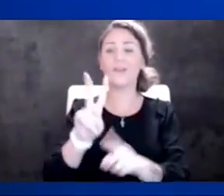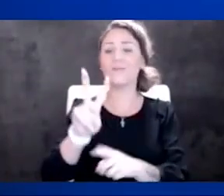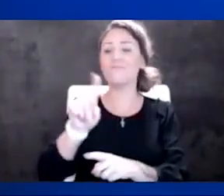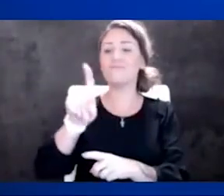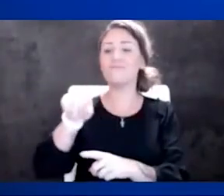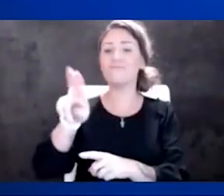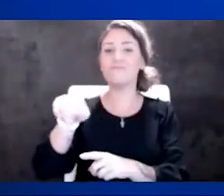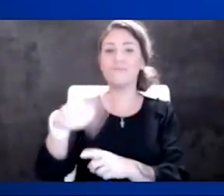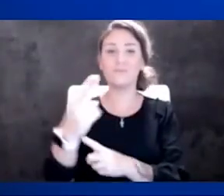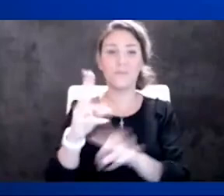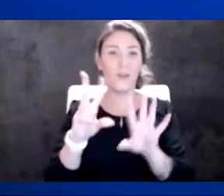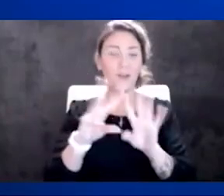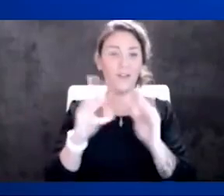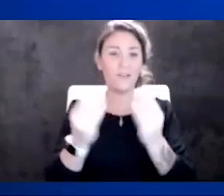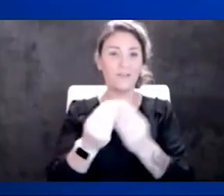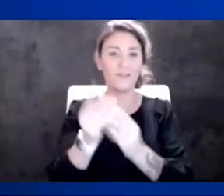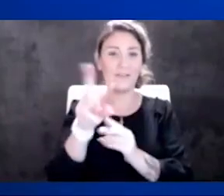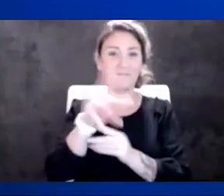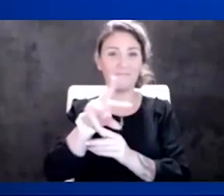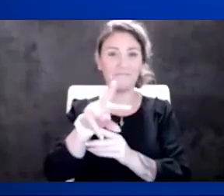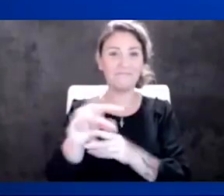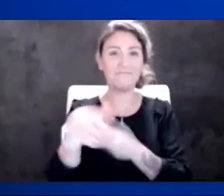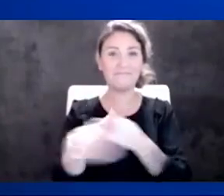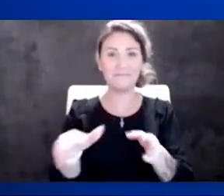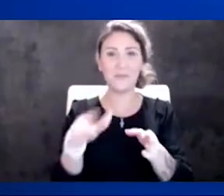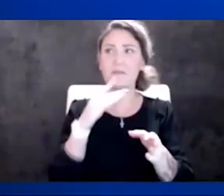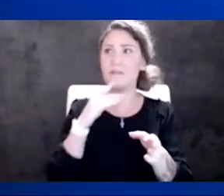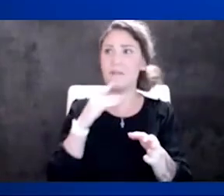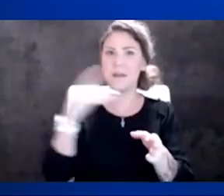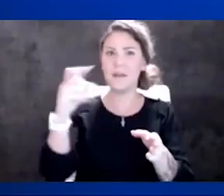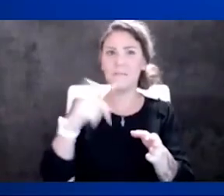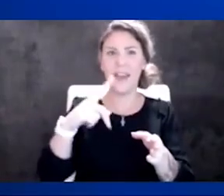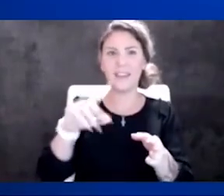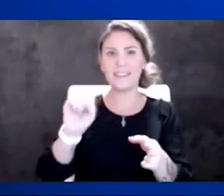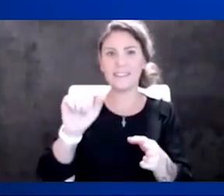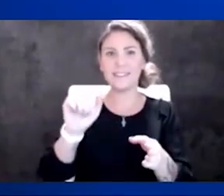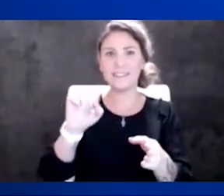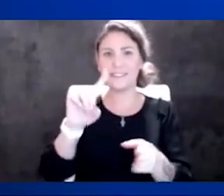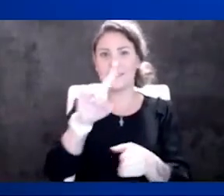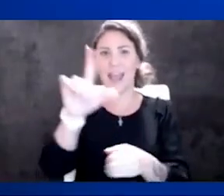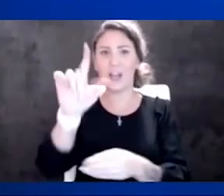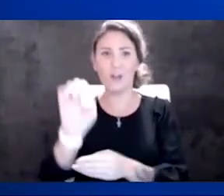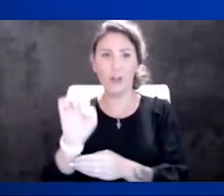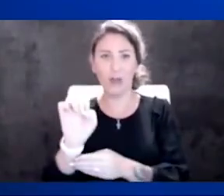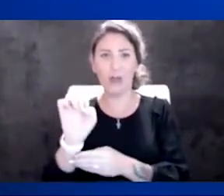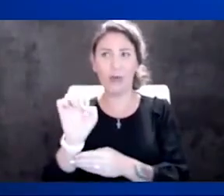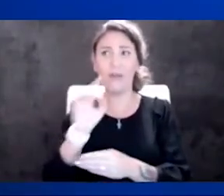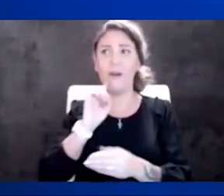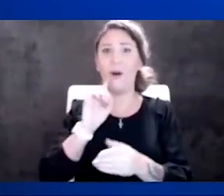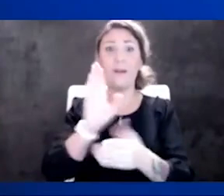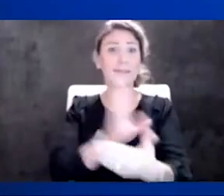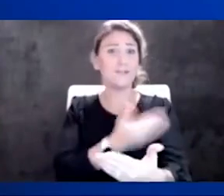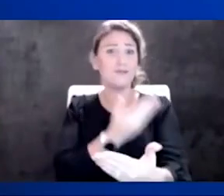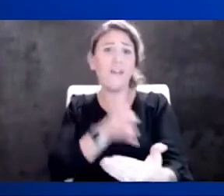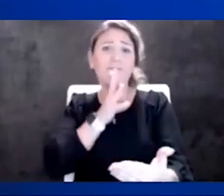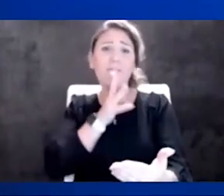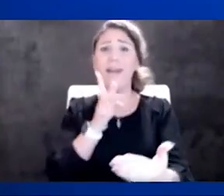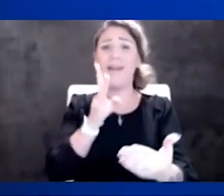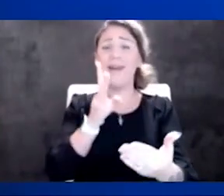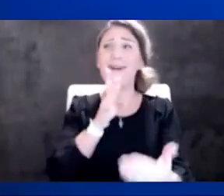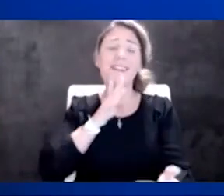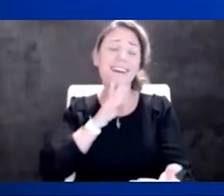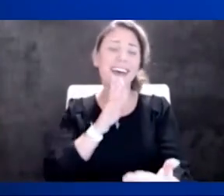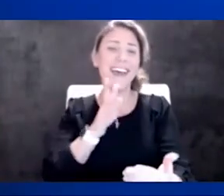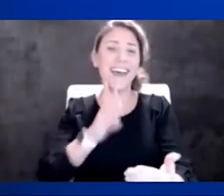Back in the saddle again. Oh, wait a minute. There's a song about that. Back in the saddle again. Happy to be here. Be here with all of you.